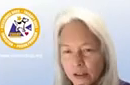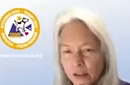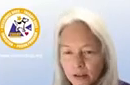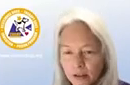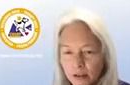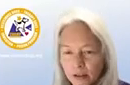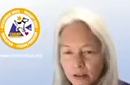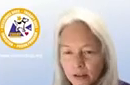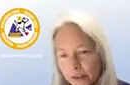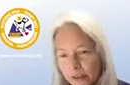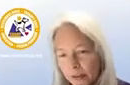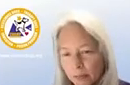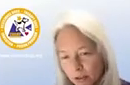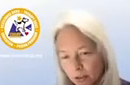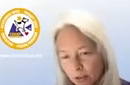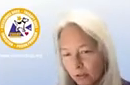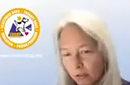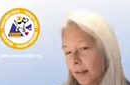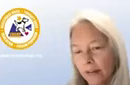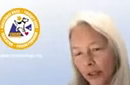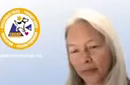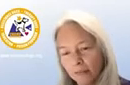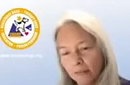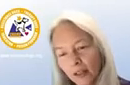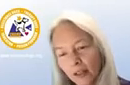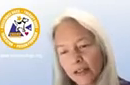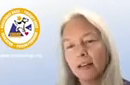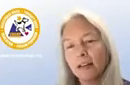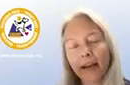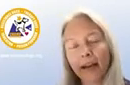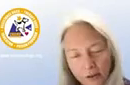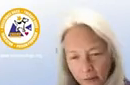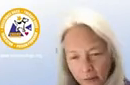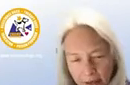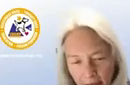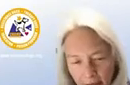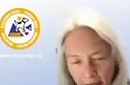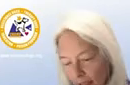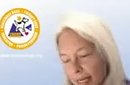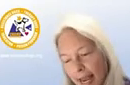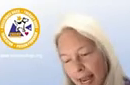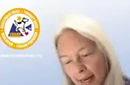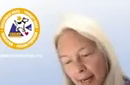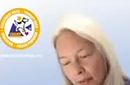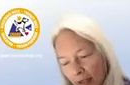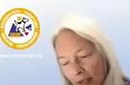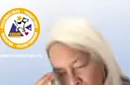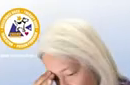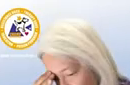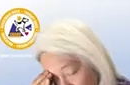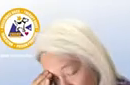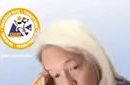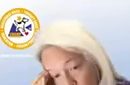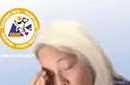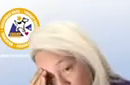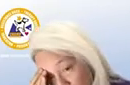badge the commission special u.s service dog full access that is also meaningless and i would say that they're